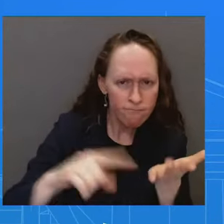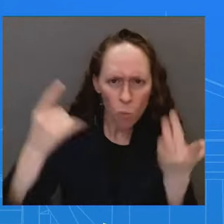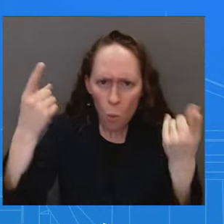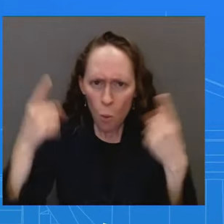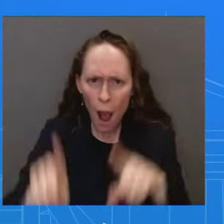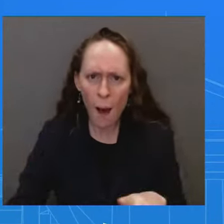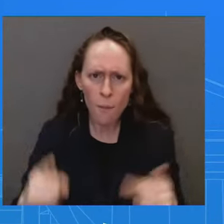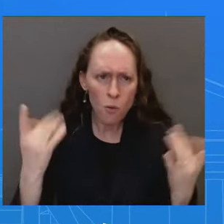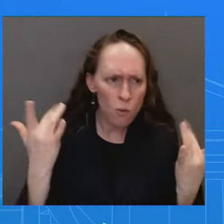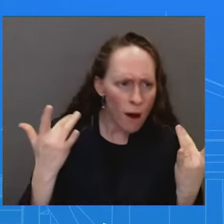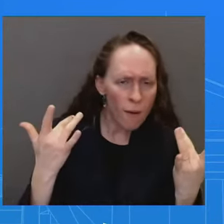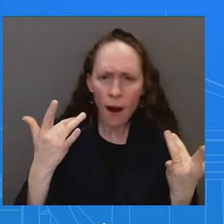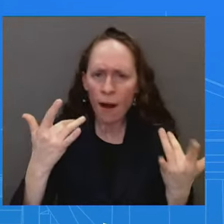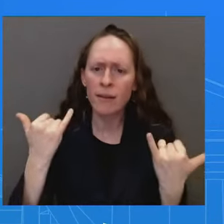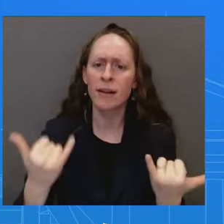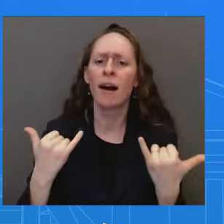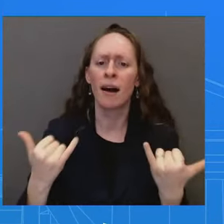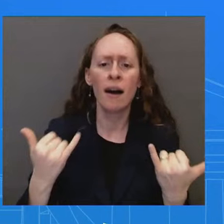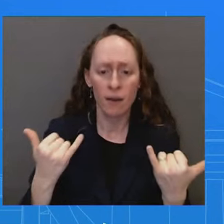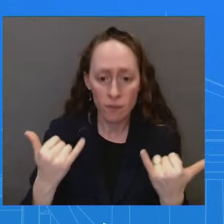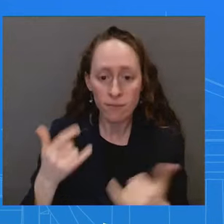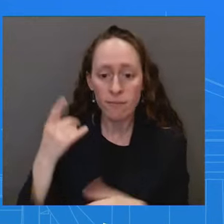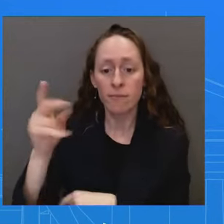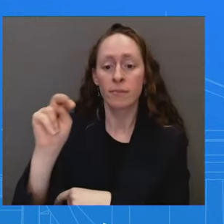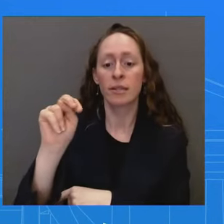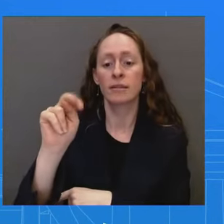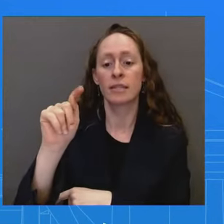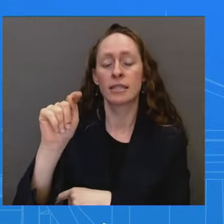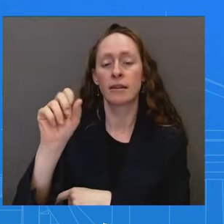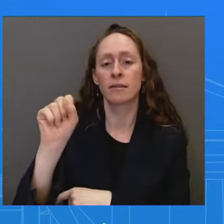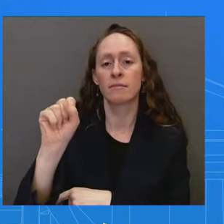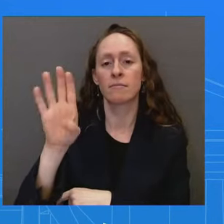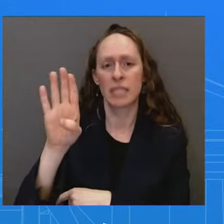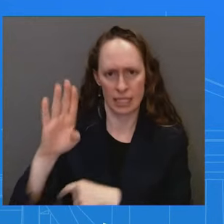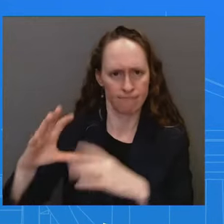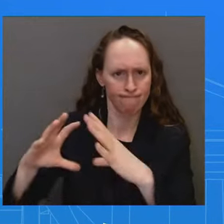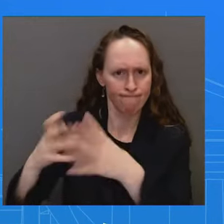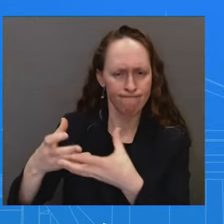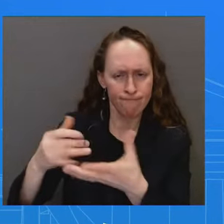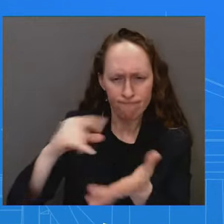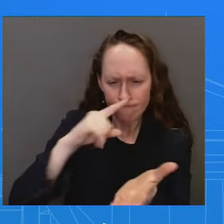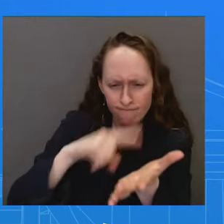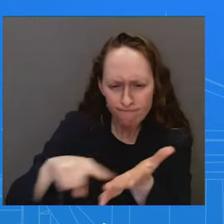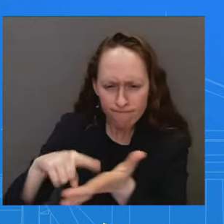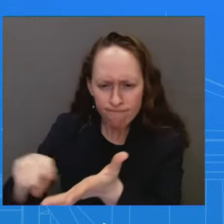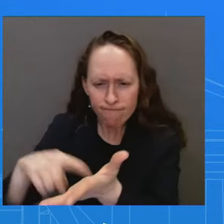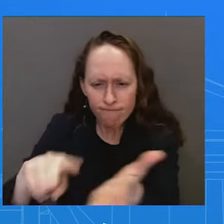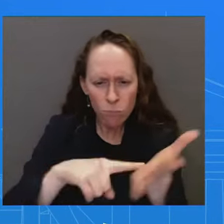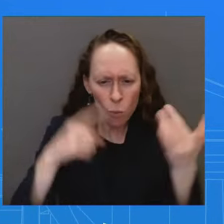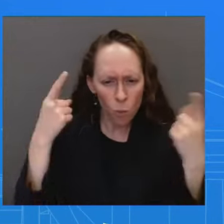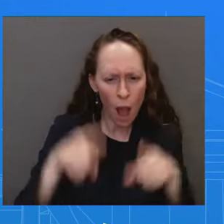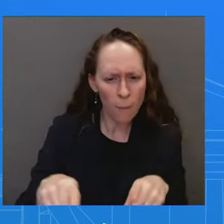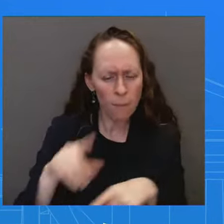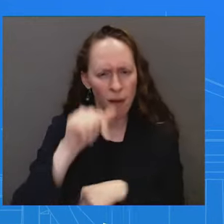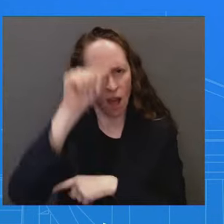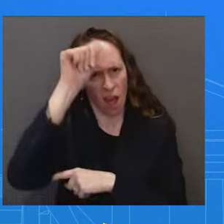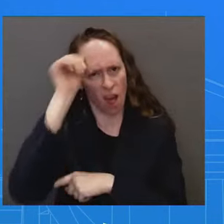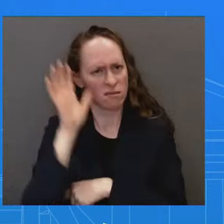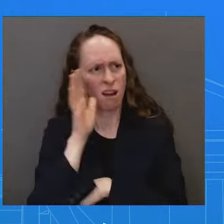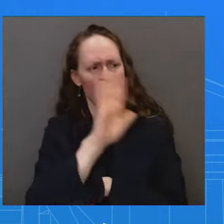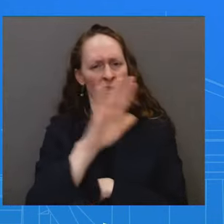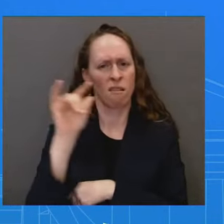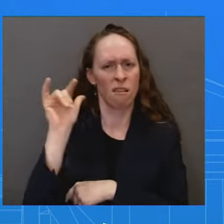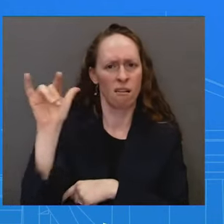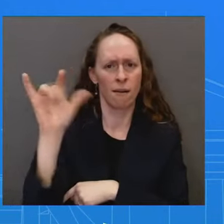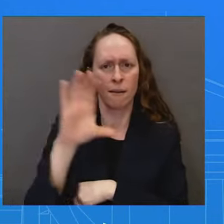Safety Board's investigation into Alaska Airlines Flight 1282. The NTSB is in charge, obviously, as you all know, in